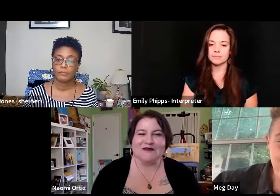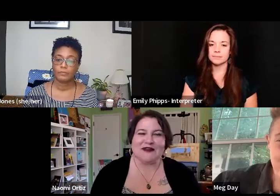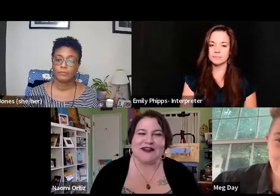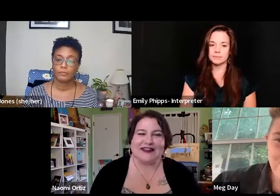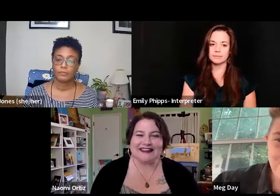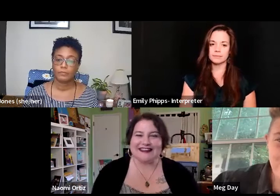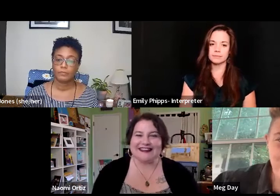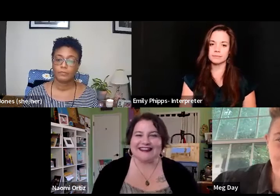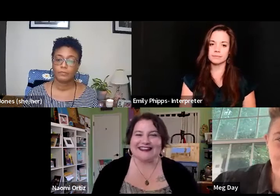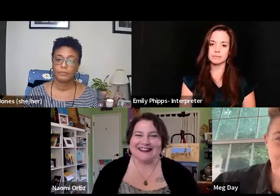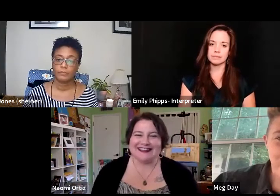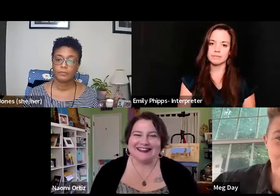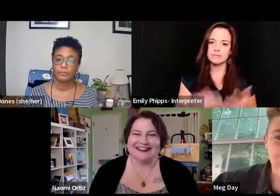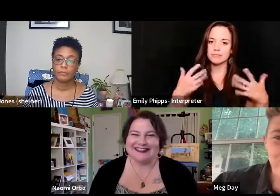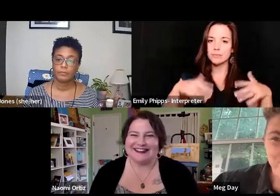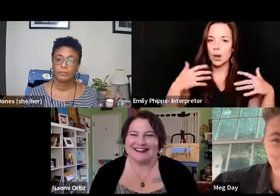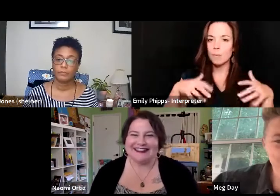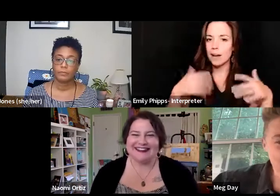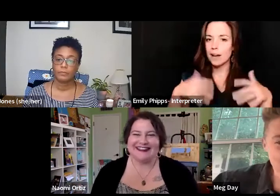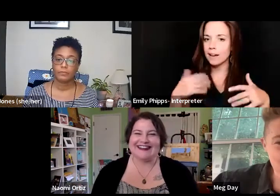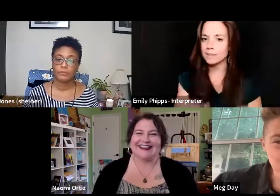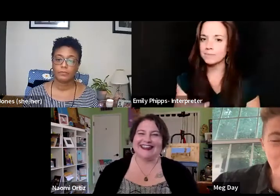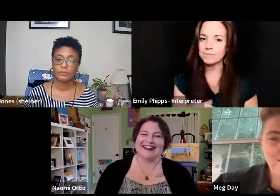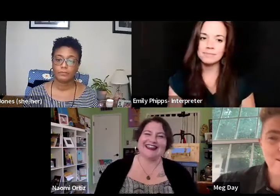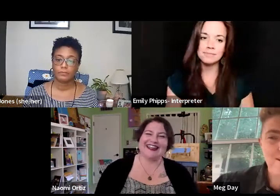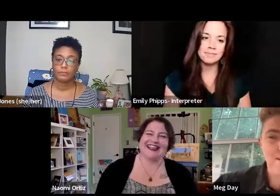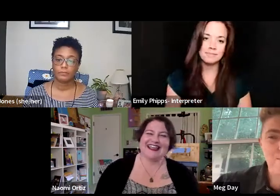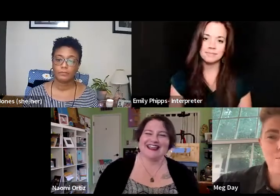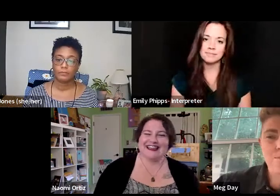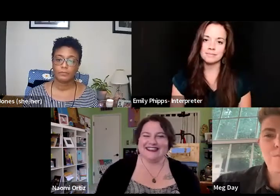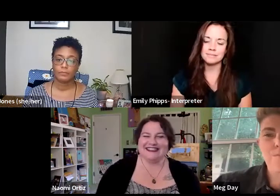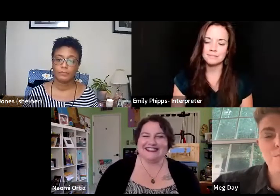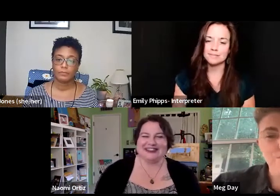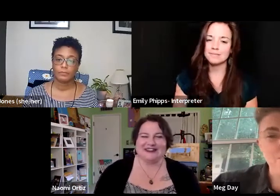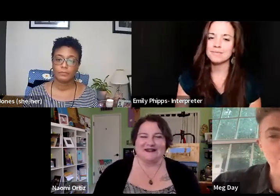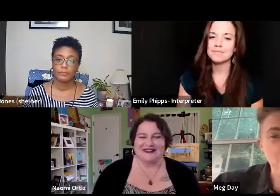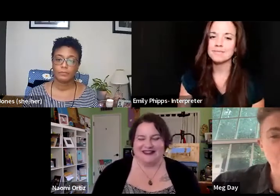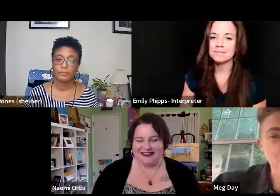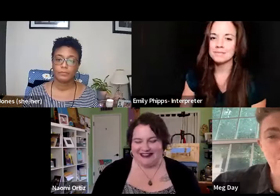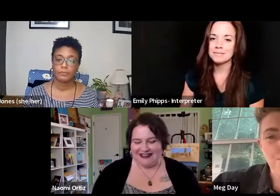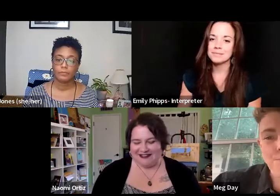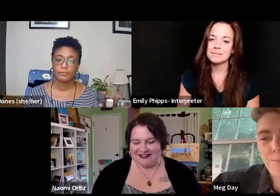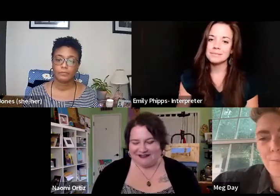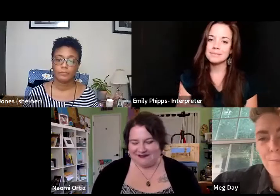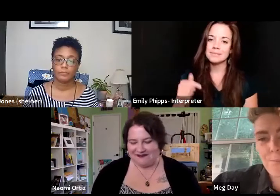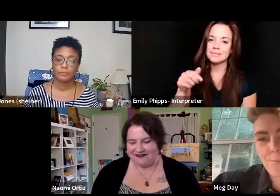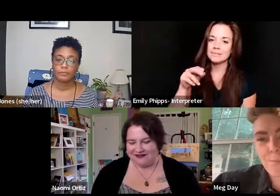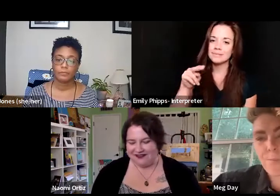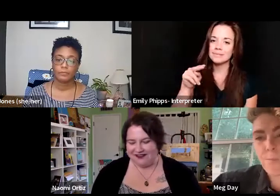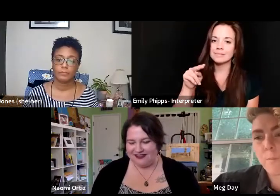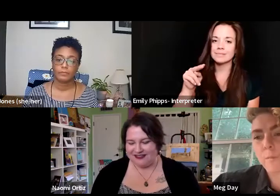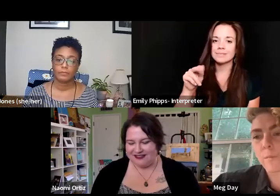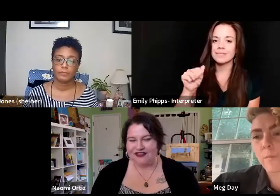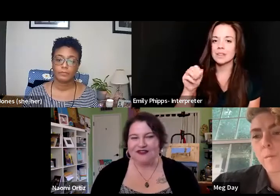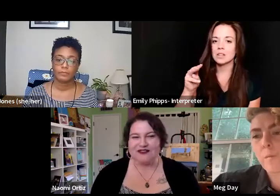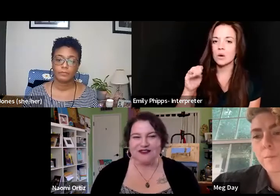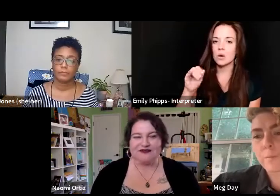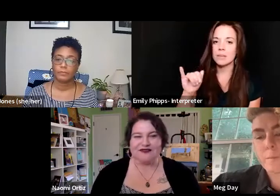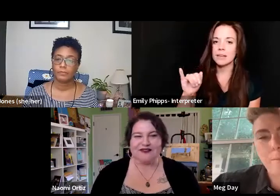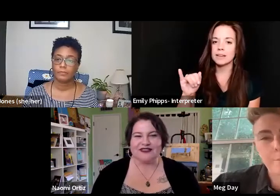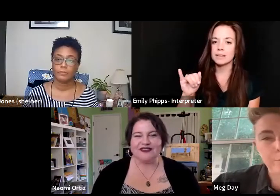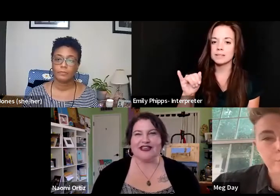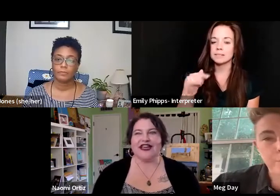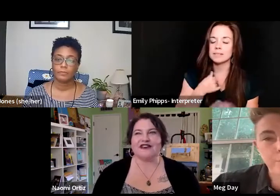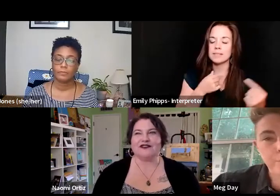Oh my, this is Naomi. I, um, struggle